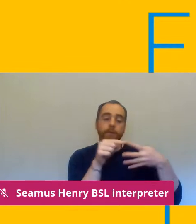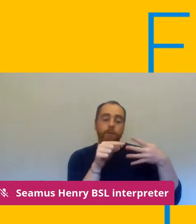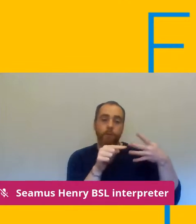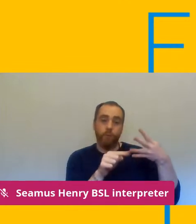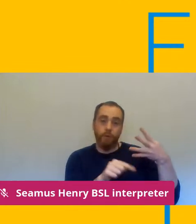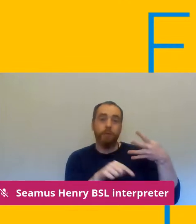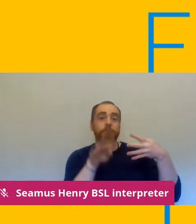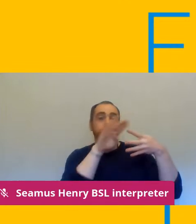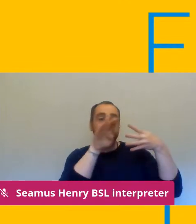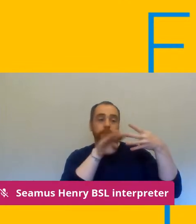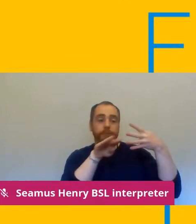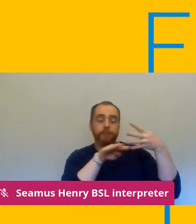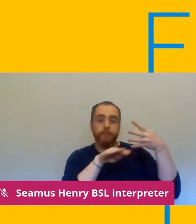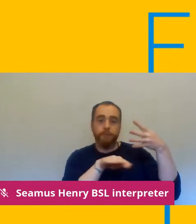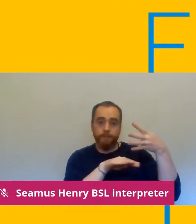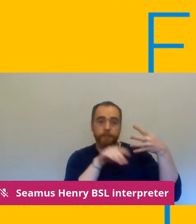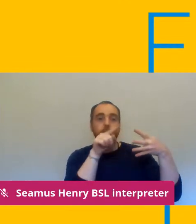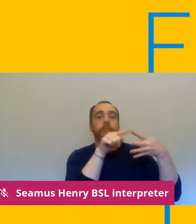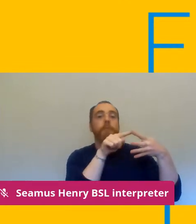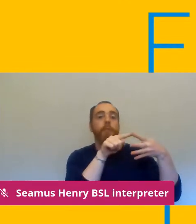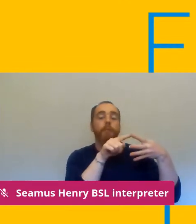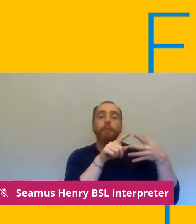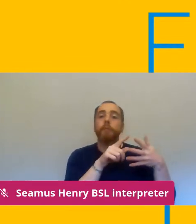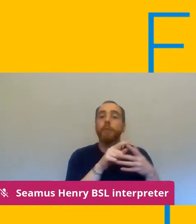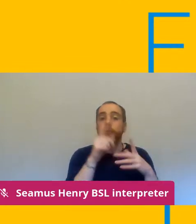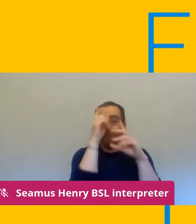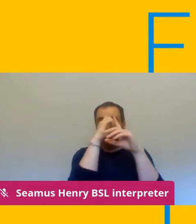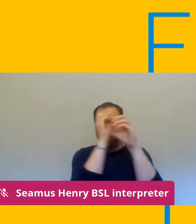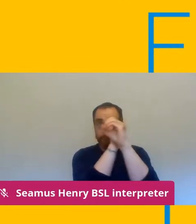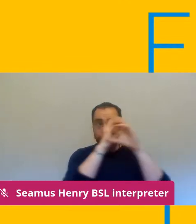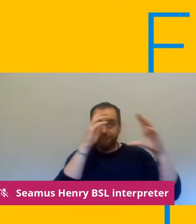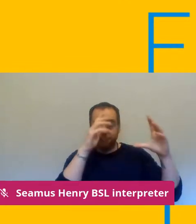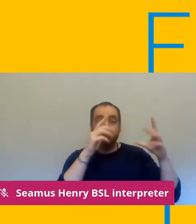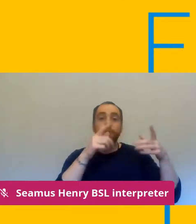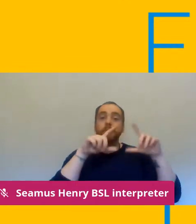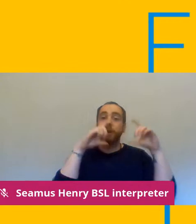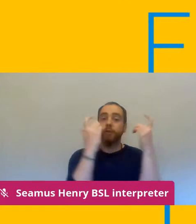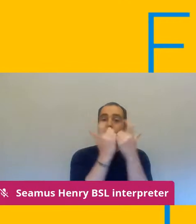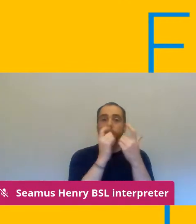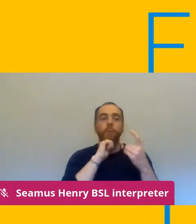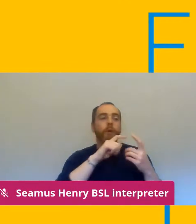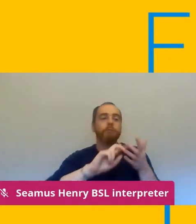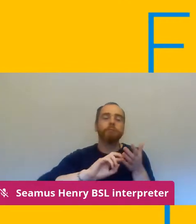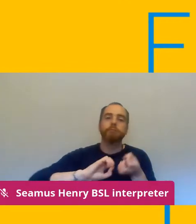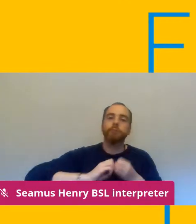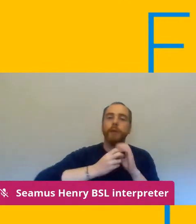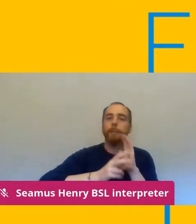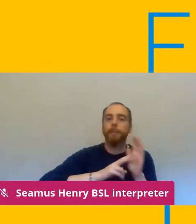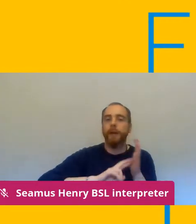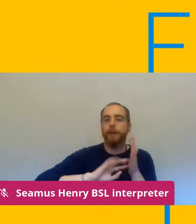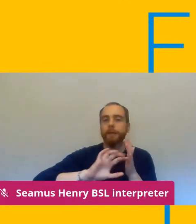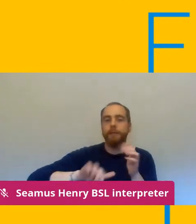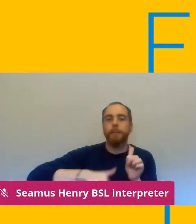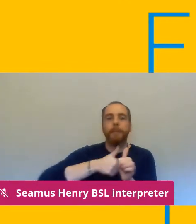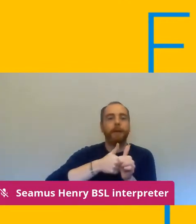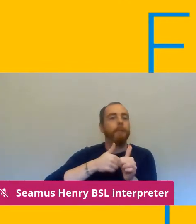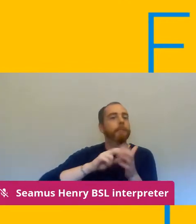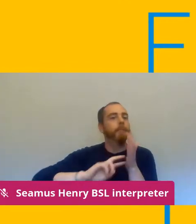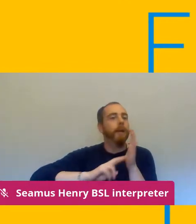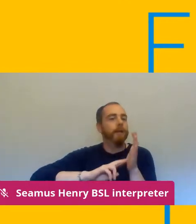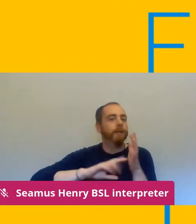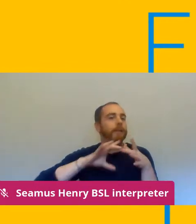and the idea is that your employers will create contingency plans outbreak management plans that comply to each of the tiers